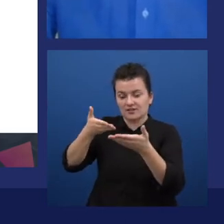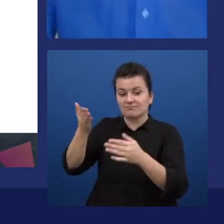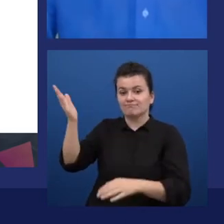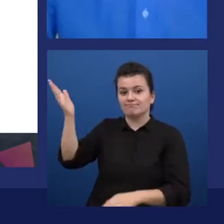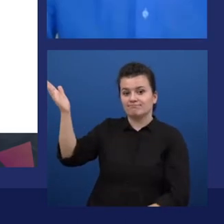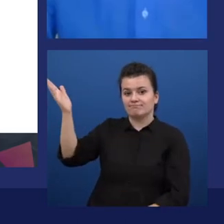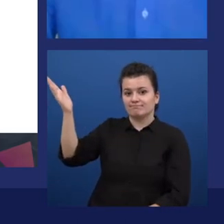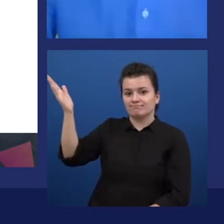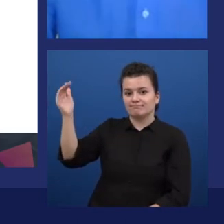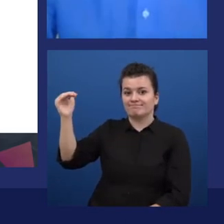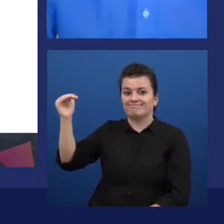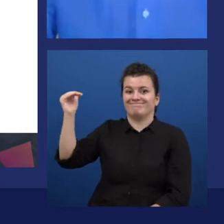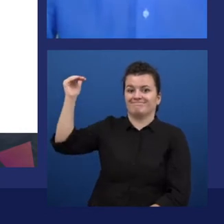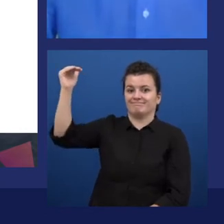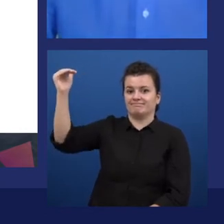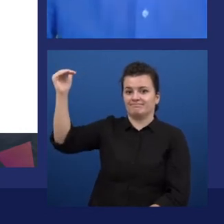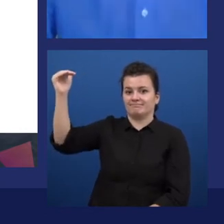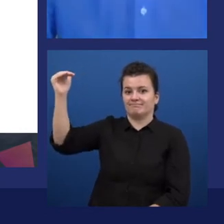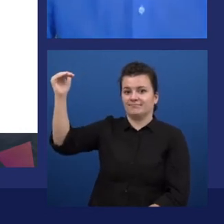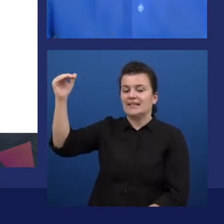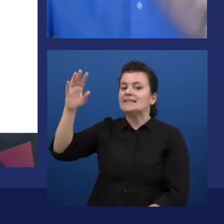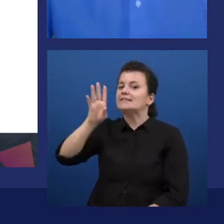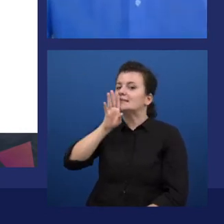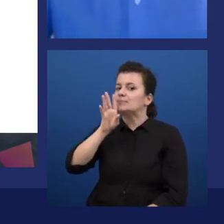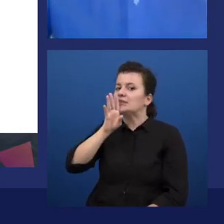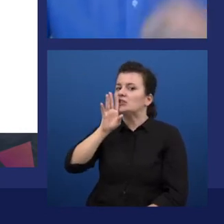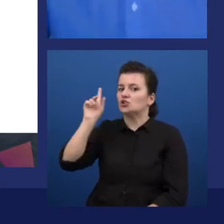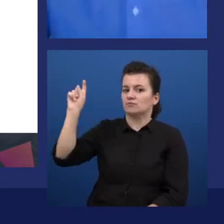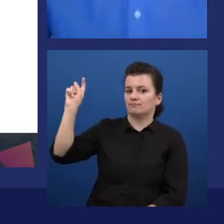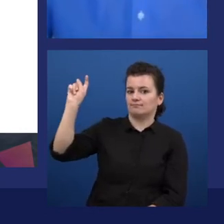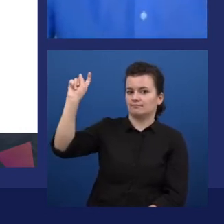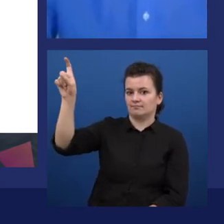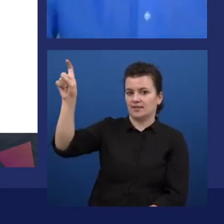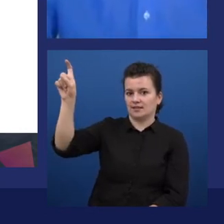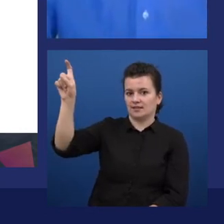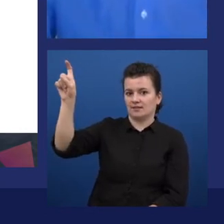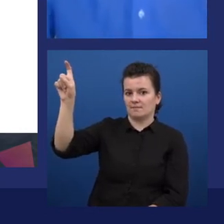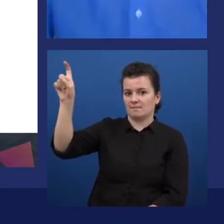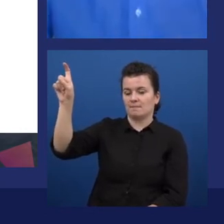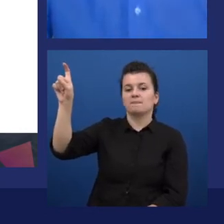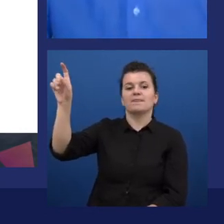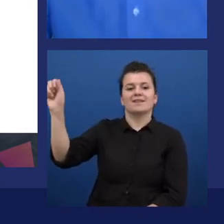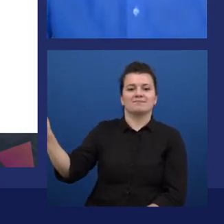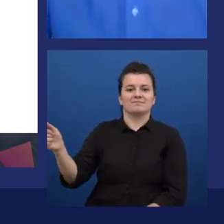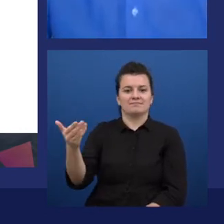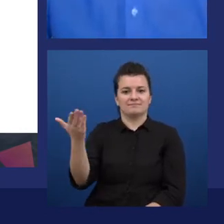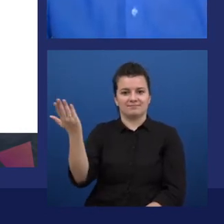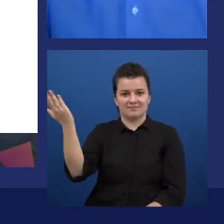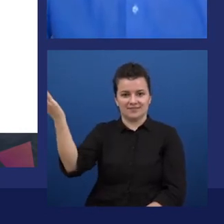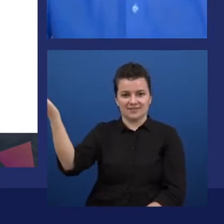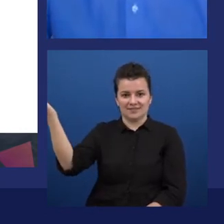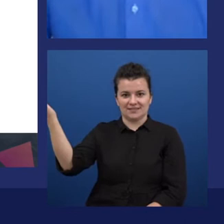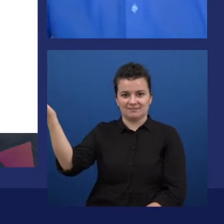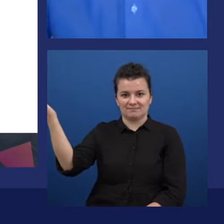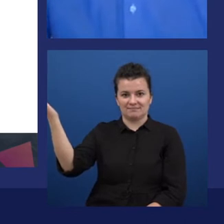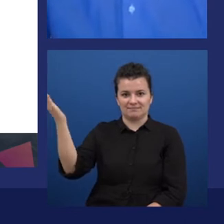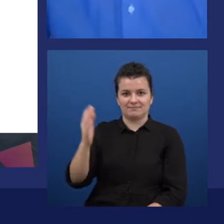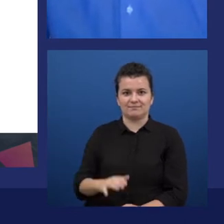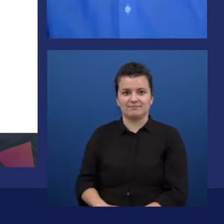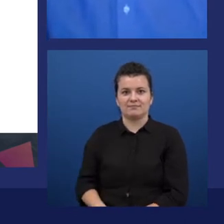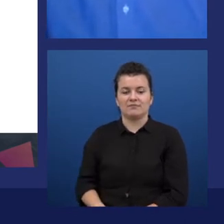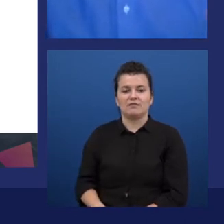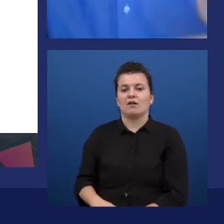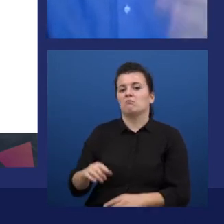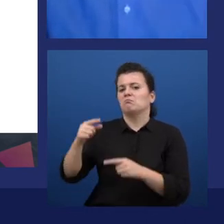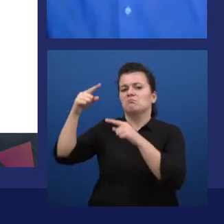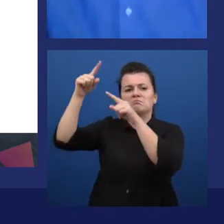and we can test this directly in the browser here. So you see, I have different voices that I can pick from Arabic